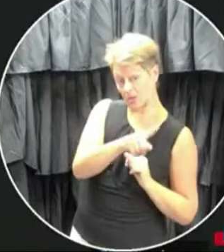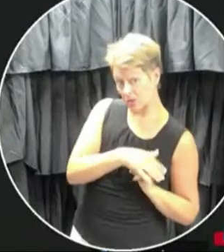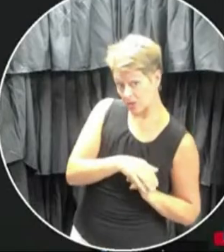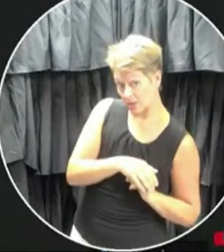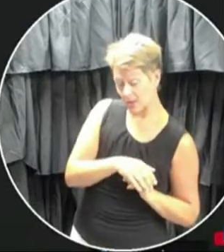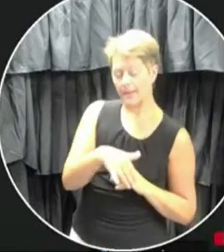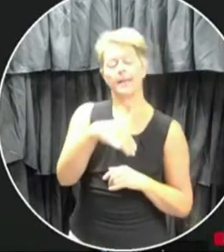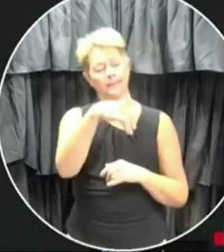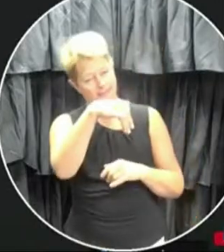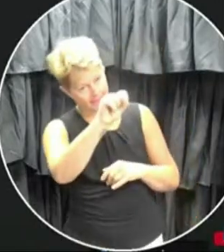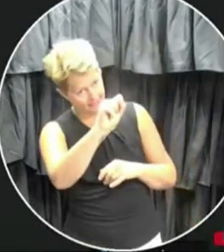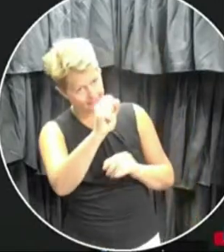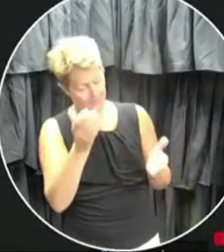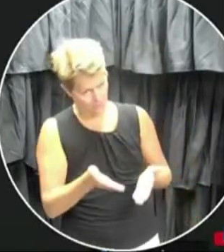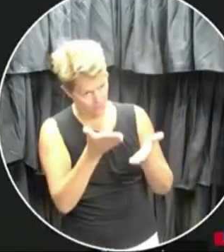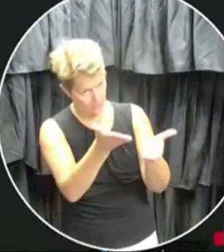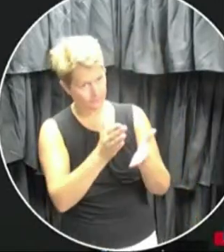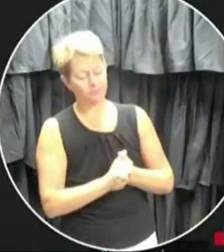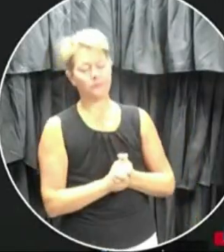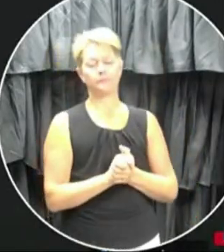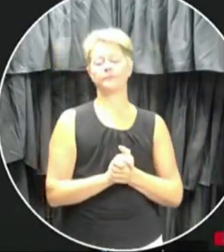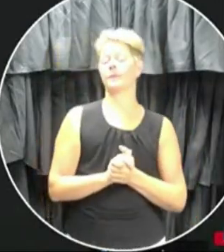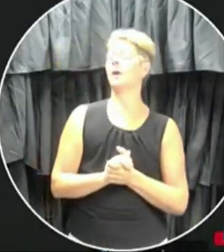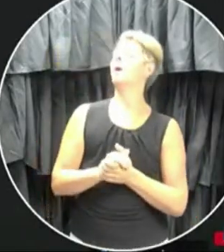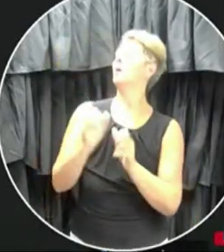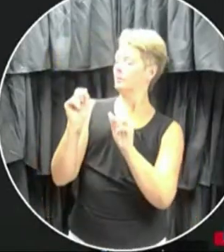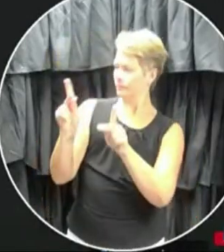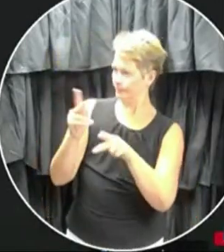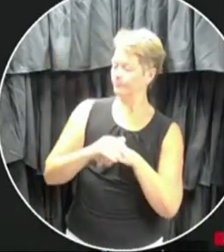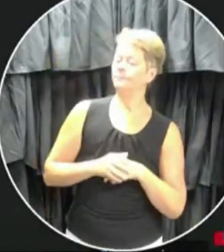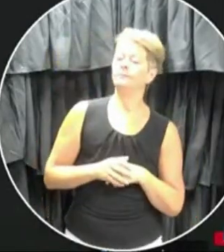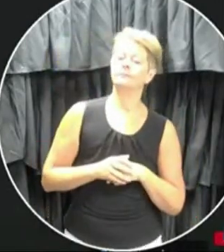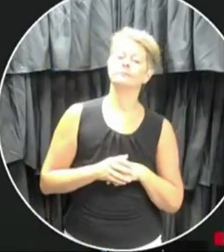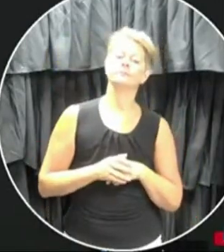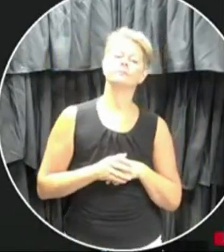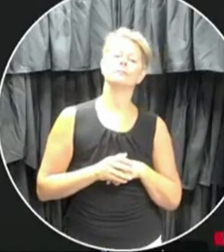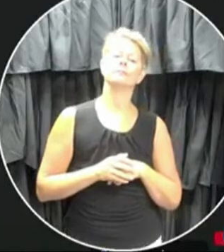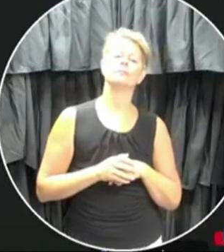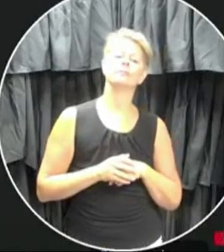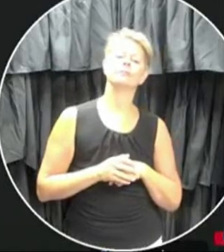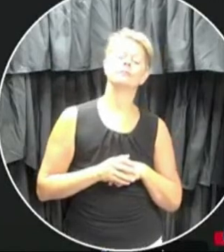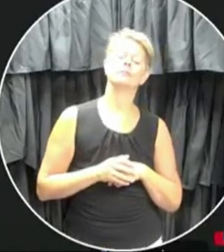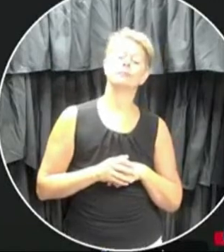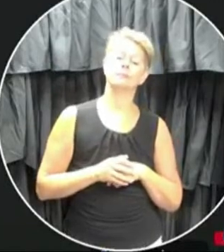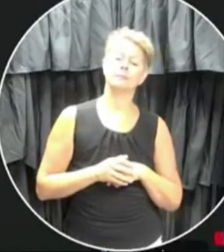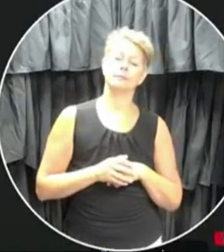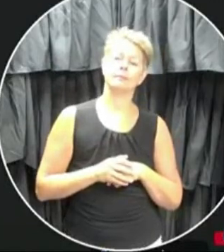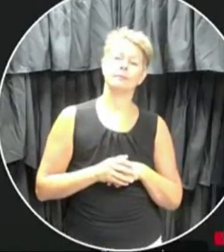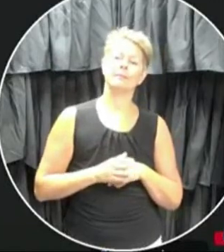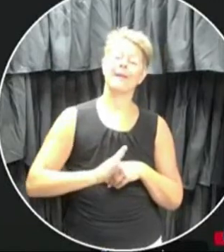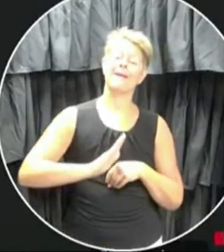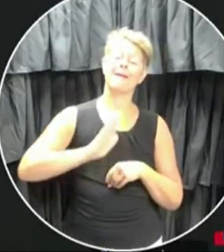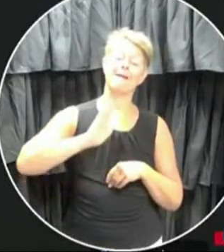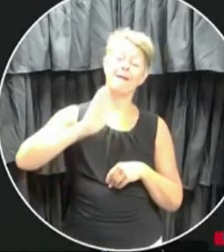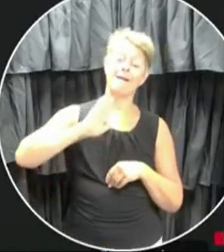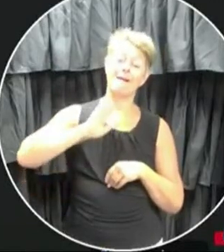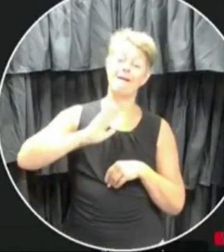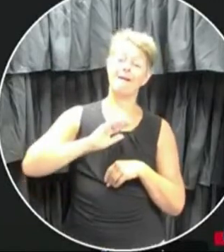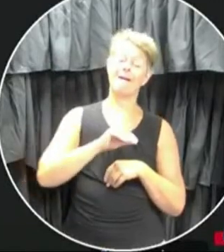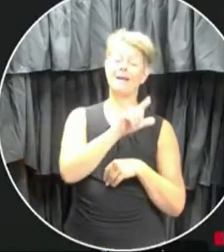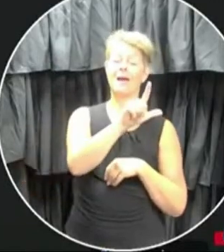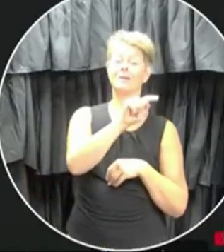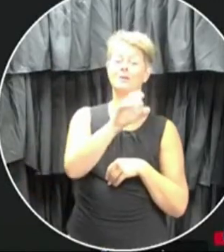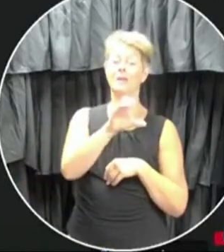You do, sir. Go ahead with a follow-up there. In earlier on in the long-term care homes,